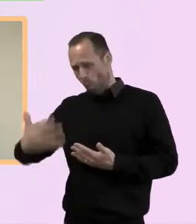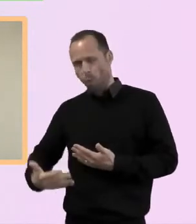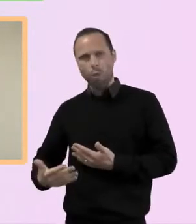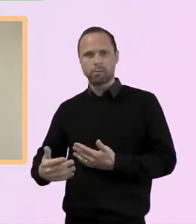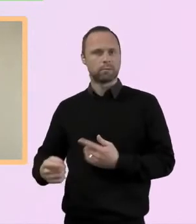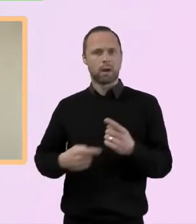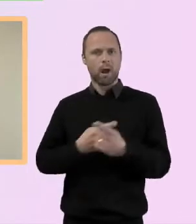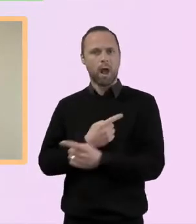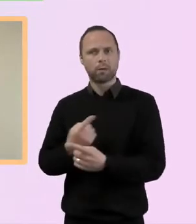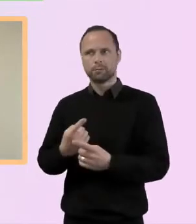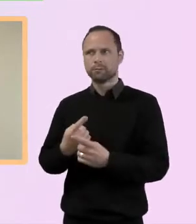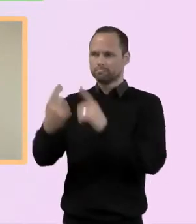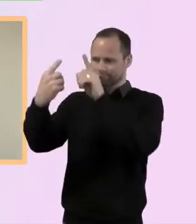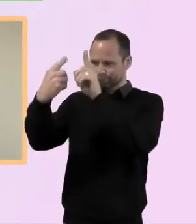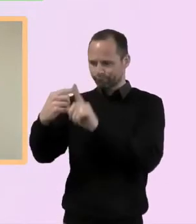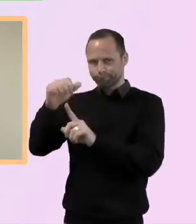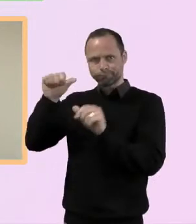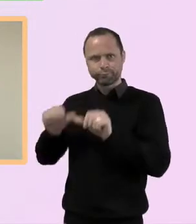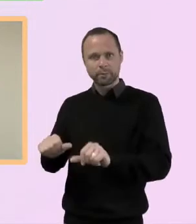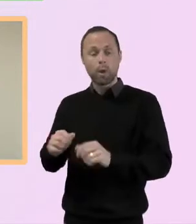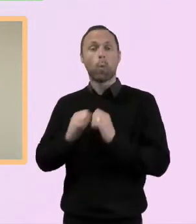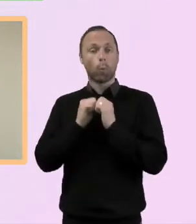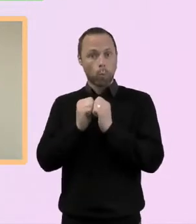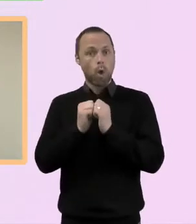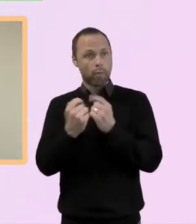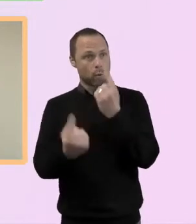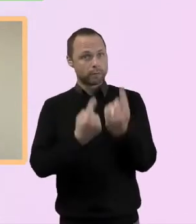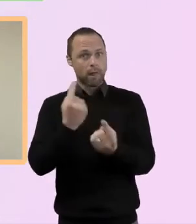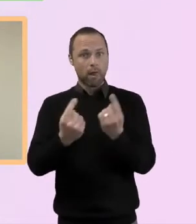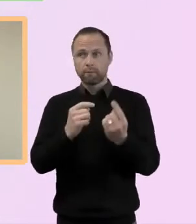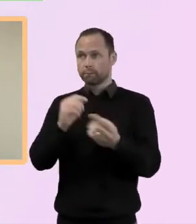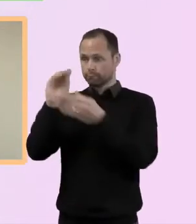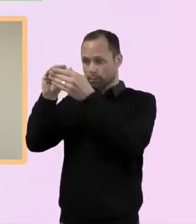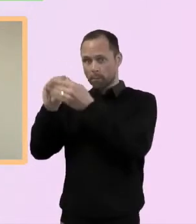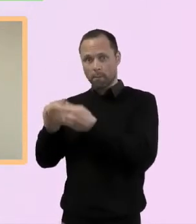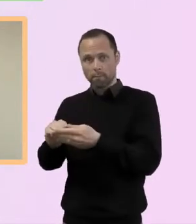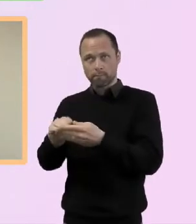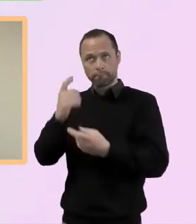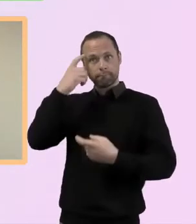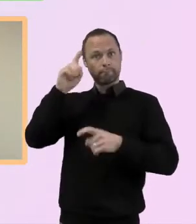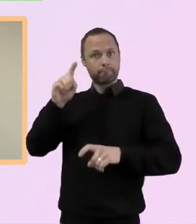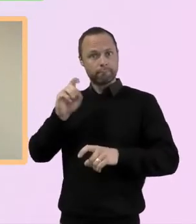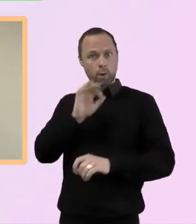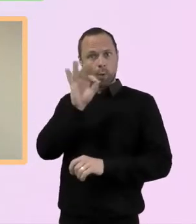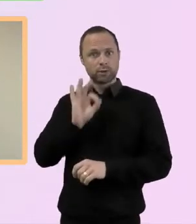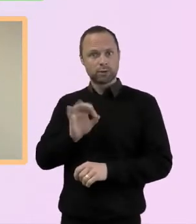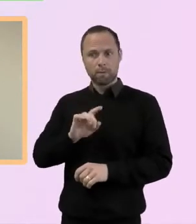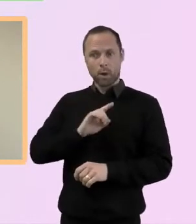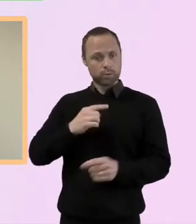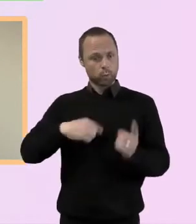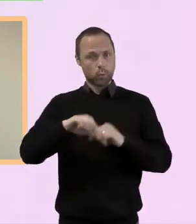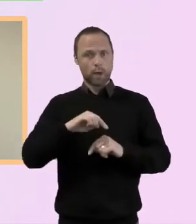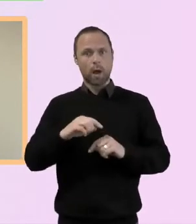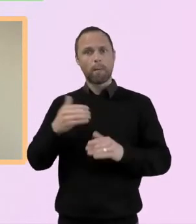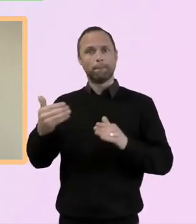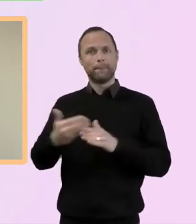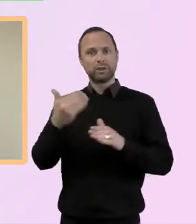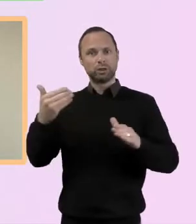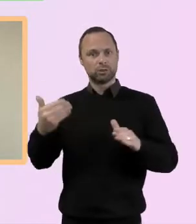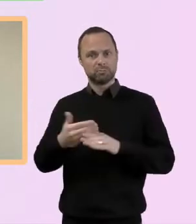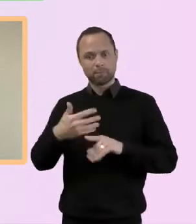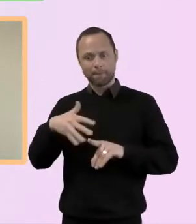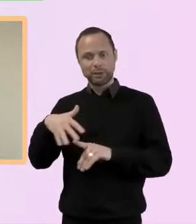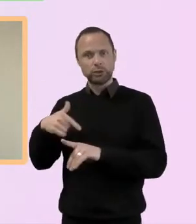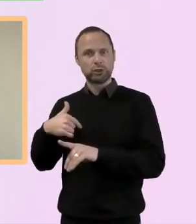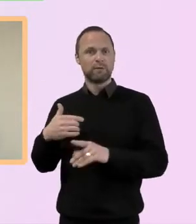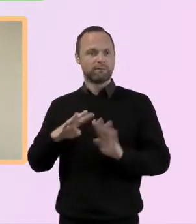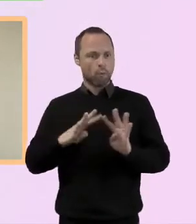them, it's worth putting them down. Because as Mission Forum, we want to know what questions and thoughts